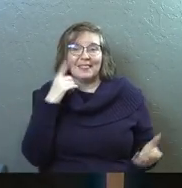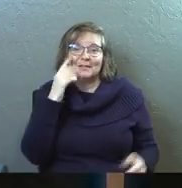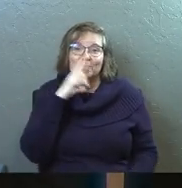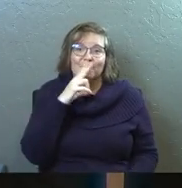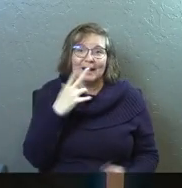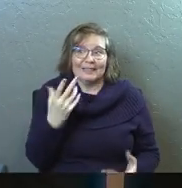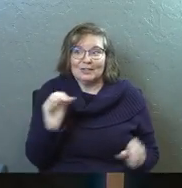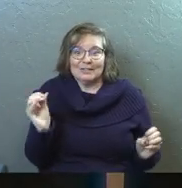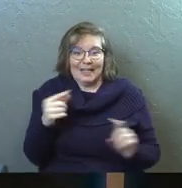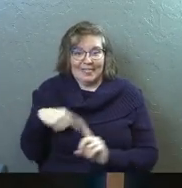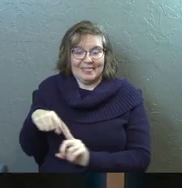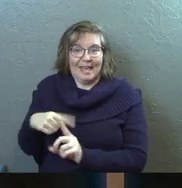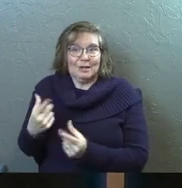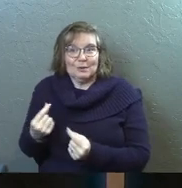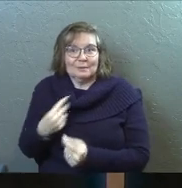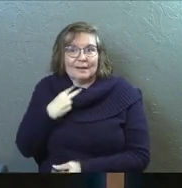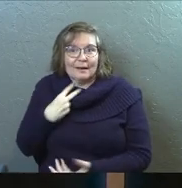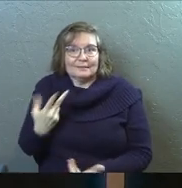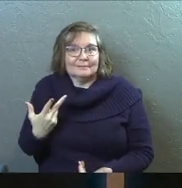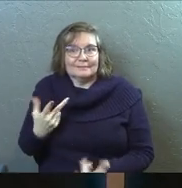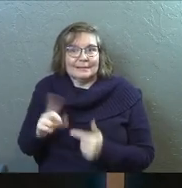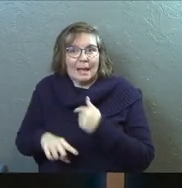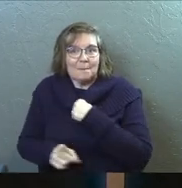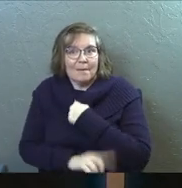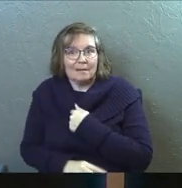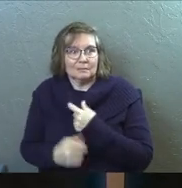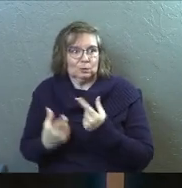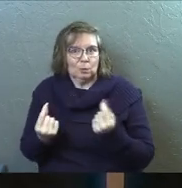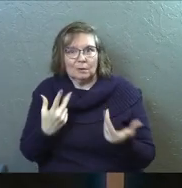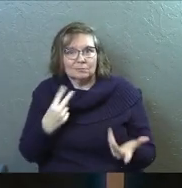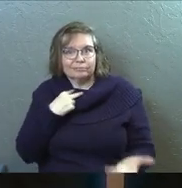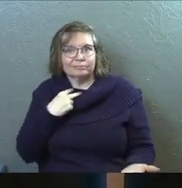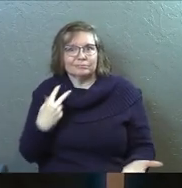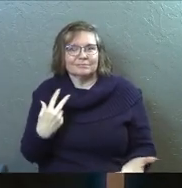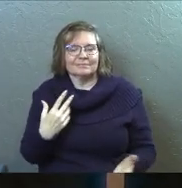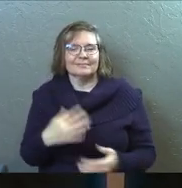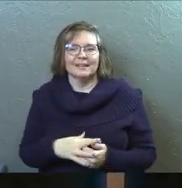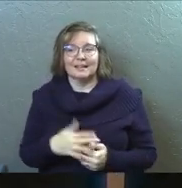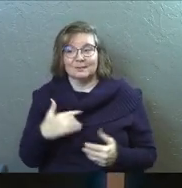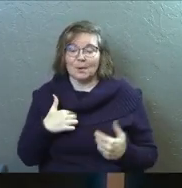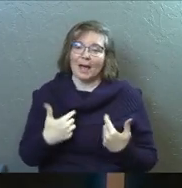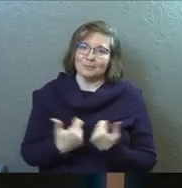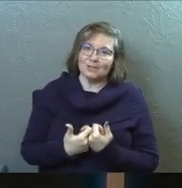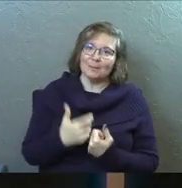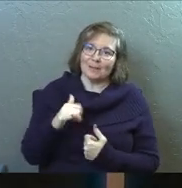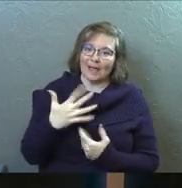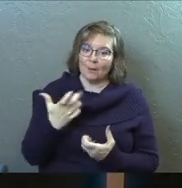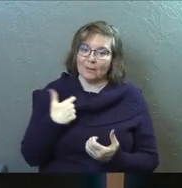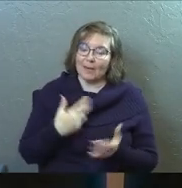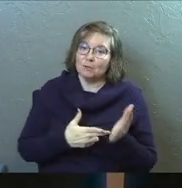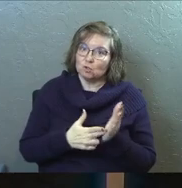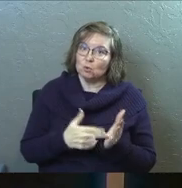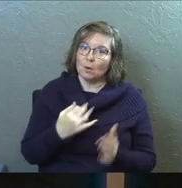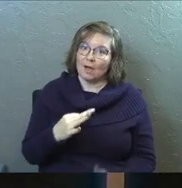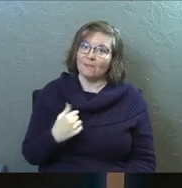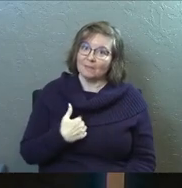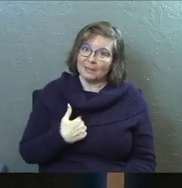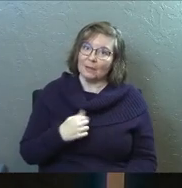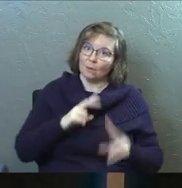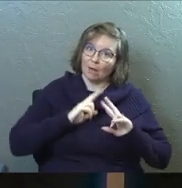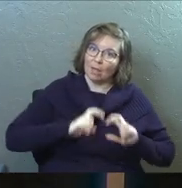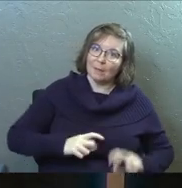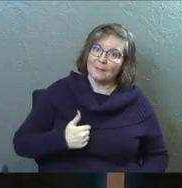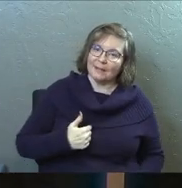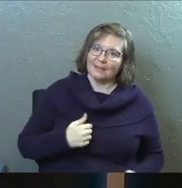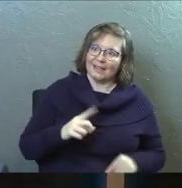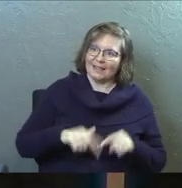it's so funny. There's like, there's nothing they can do. What are you going to do? And I'm challenged by that. I want that to be true of me.